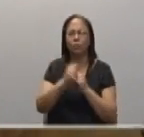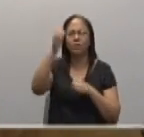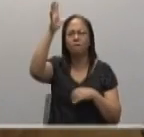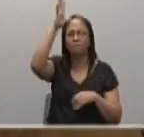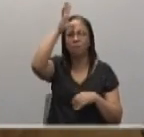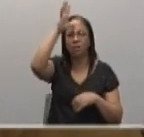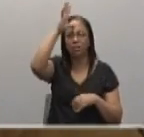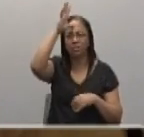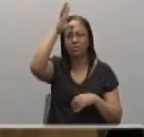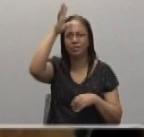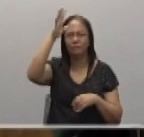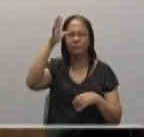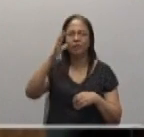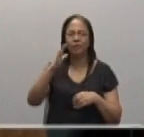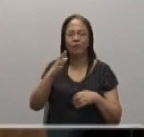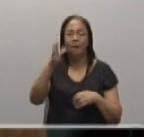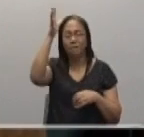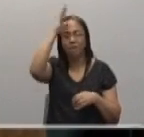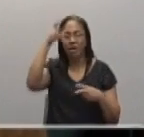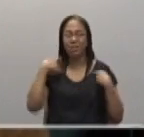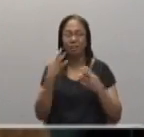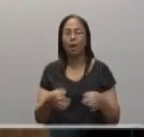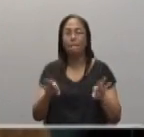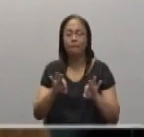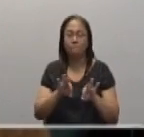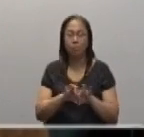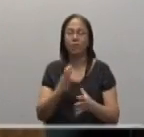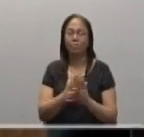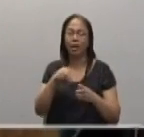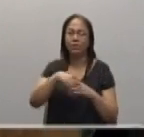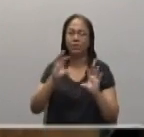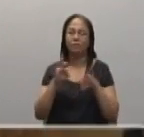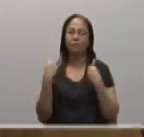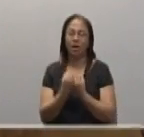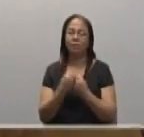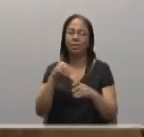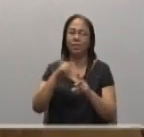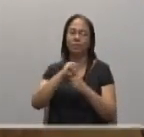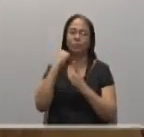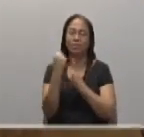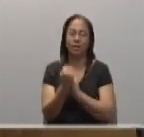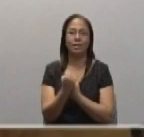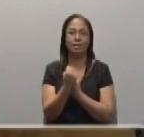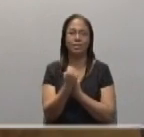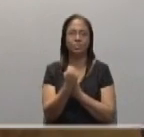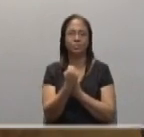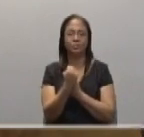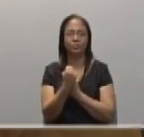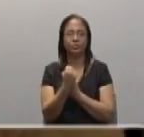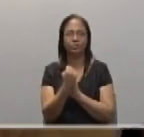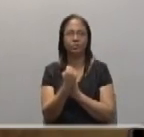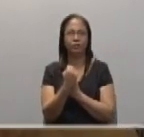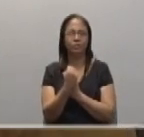and play in our families and in our society. St. Paul tells us that God